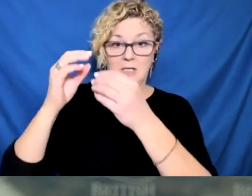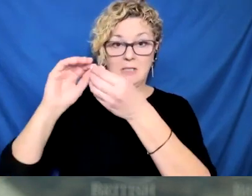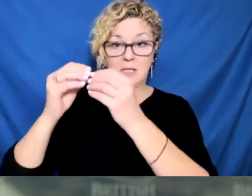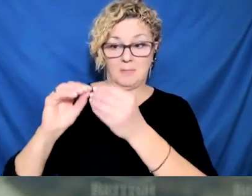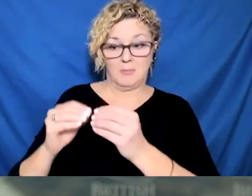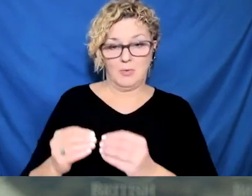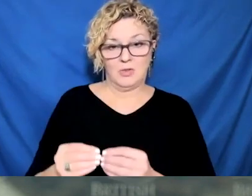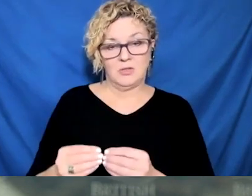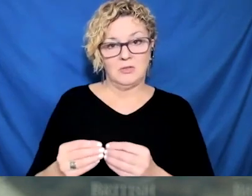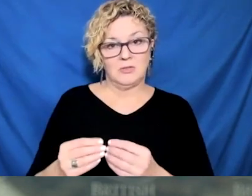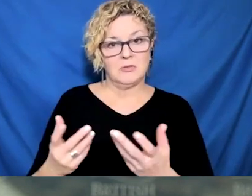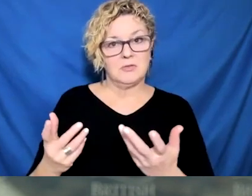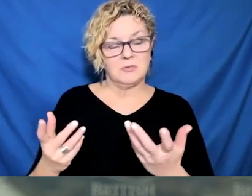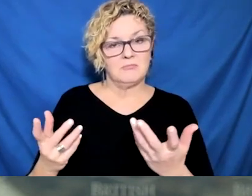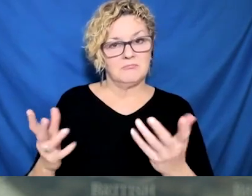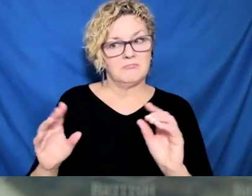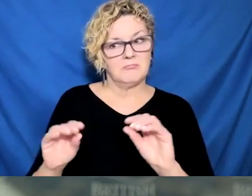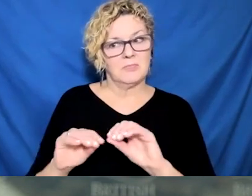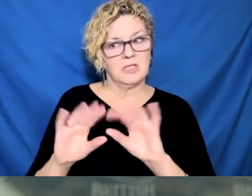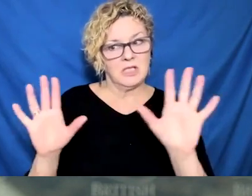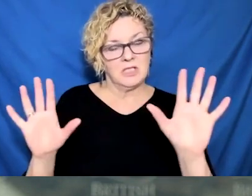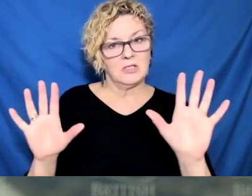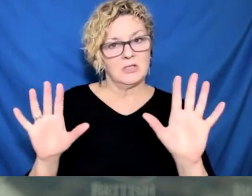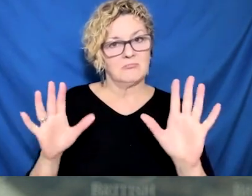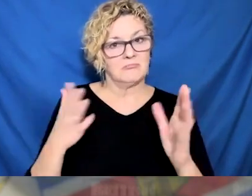all of community approaches tend to take place in the schools.